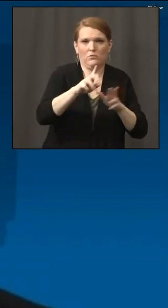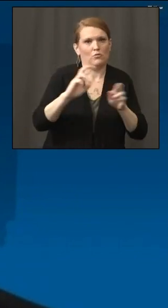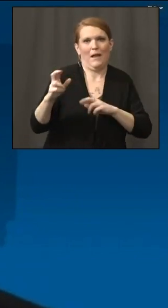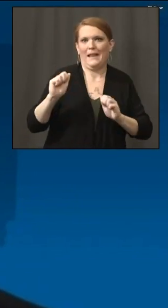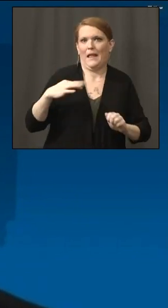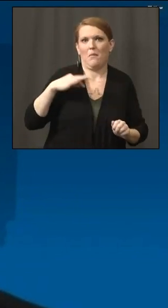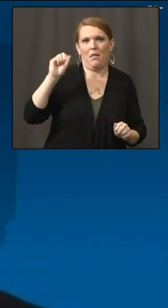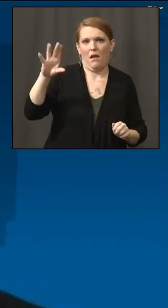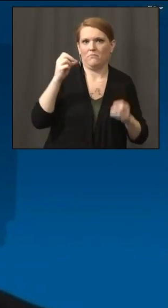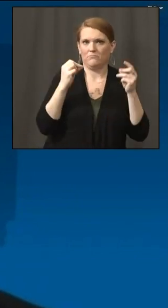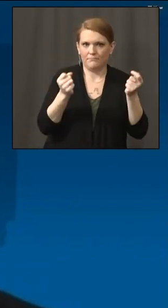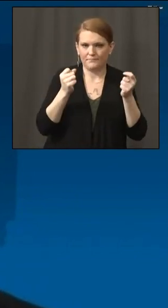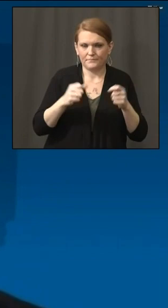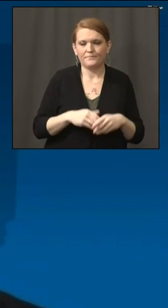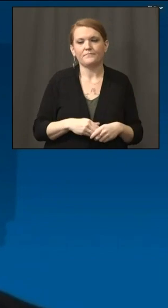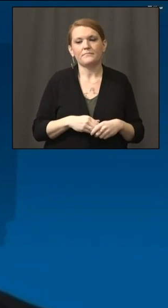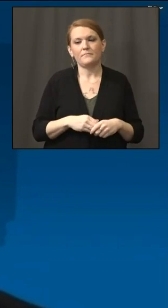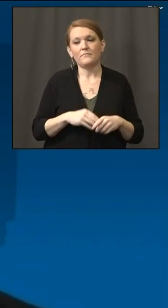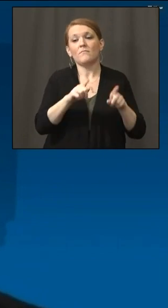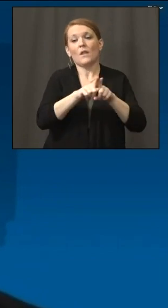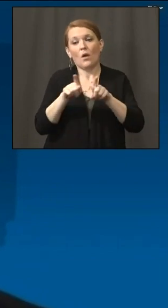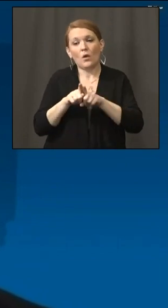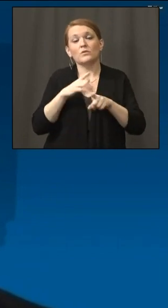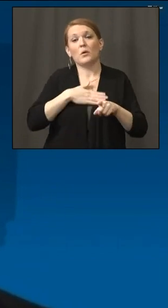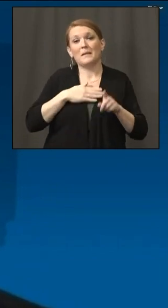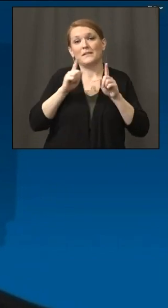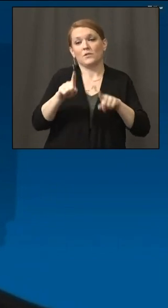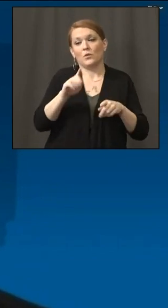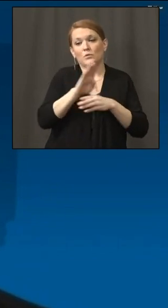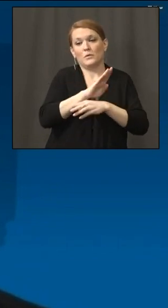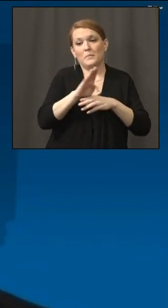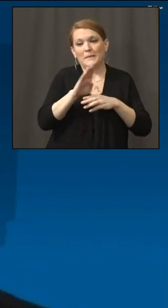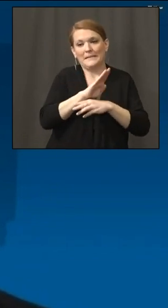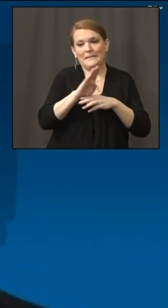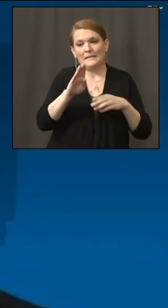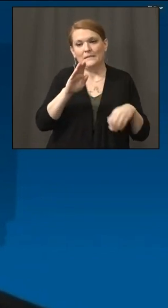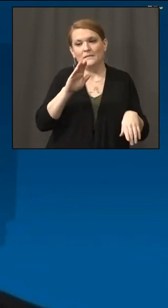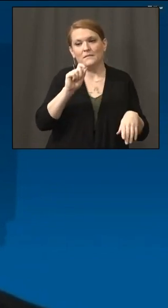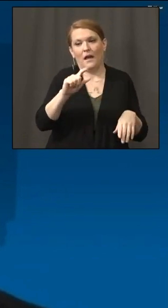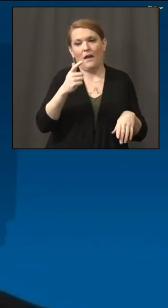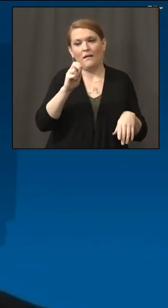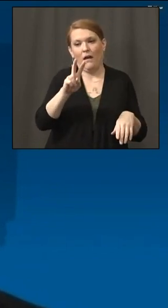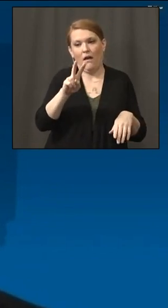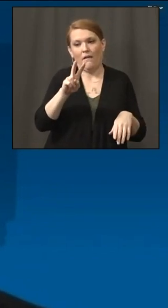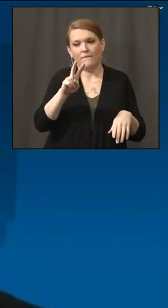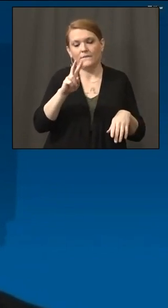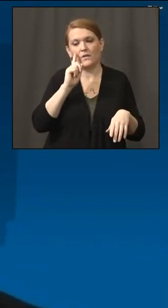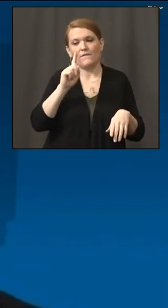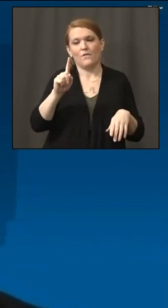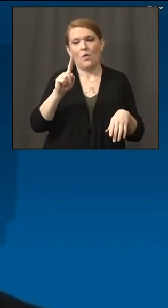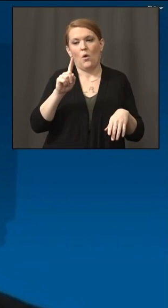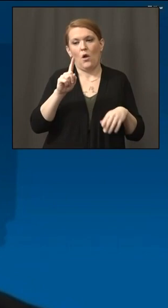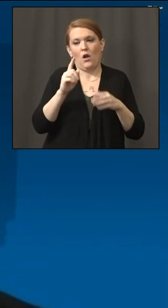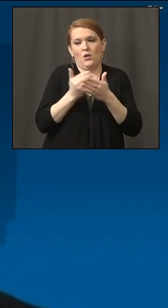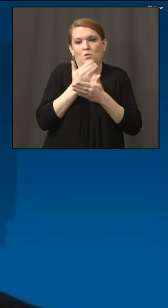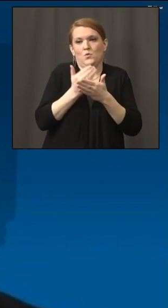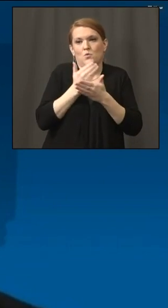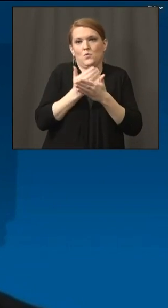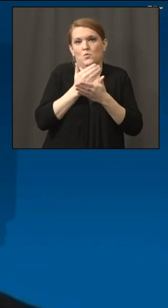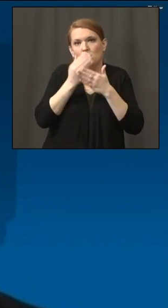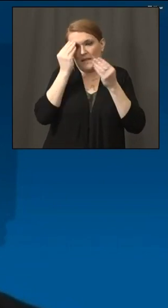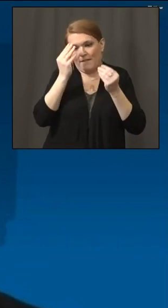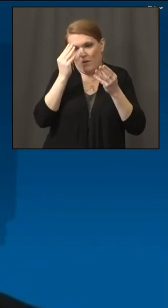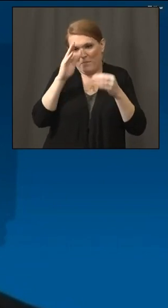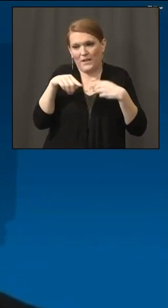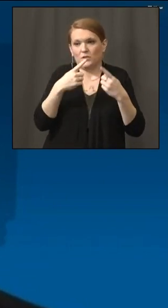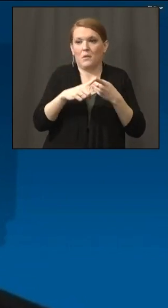please continue to visit business.ct.gov for upcoming and updated information on reopening and recovery